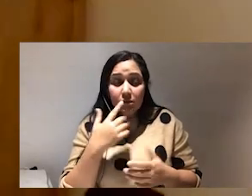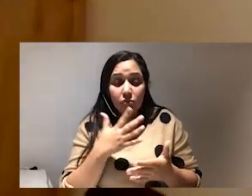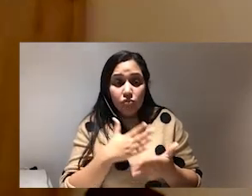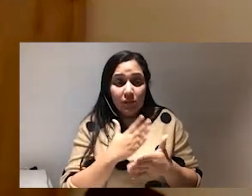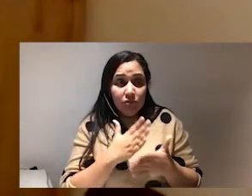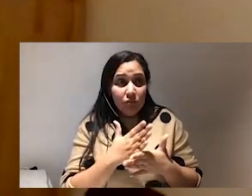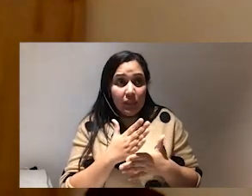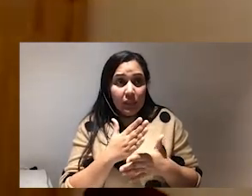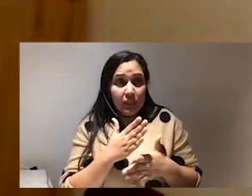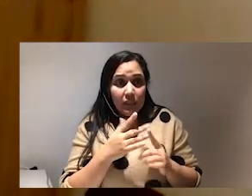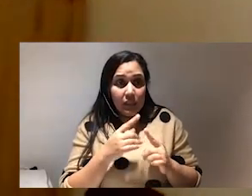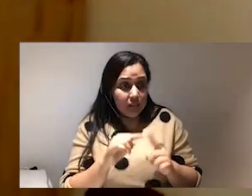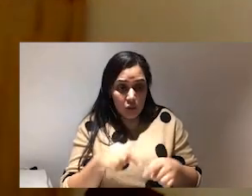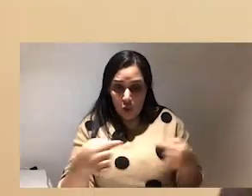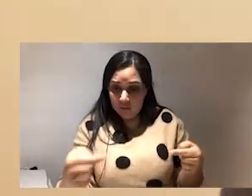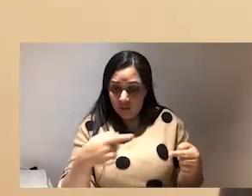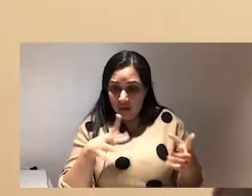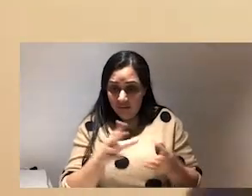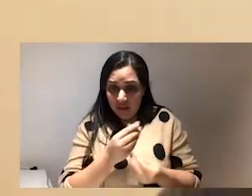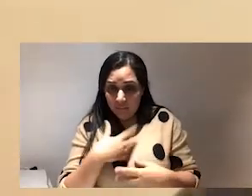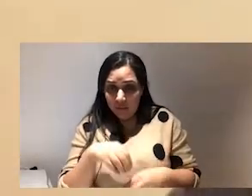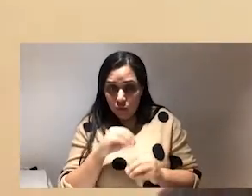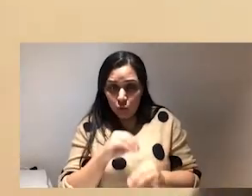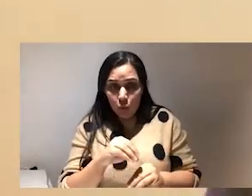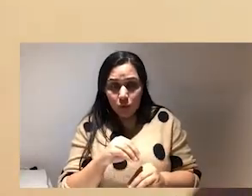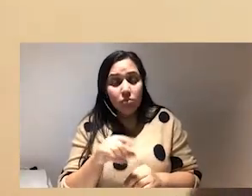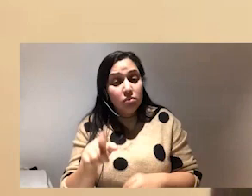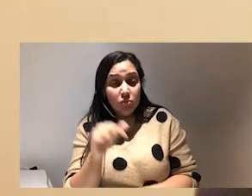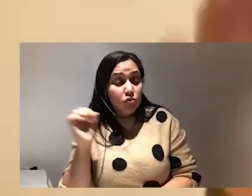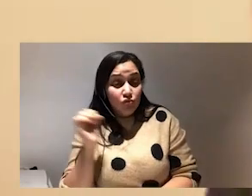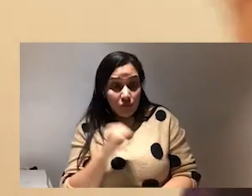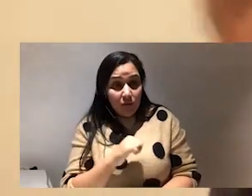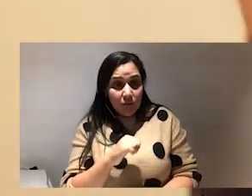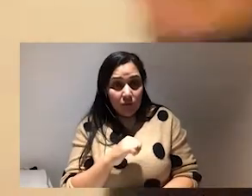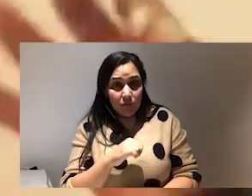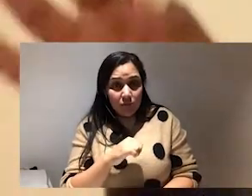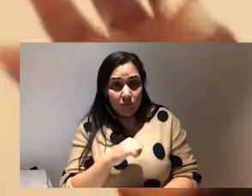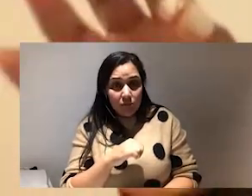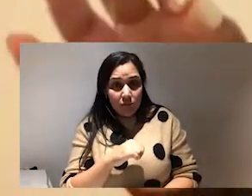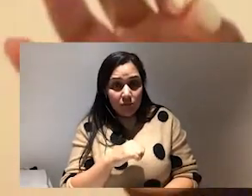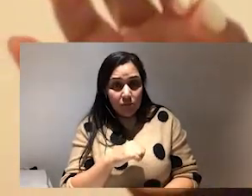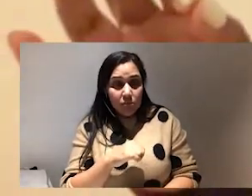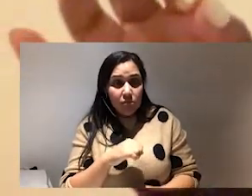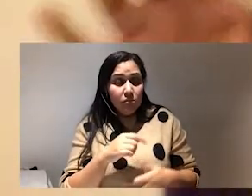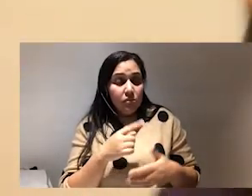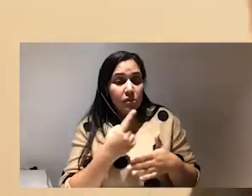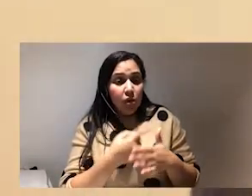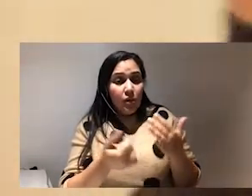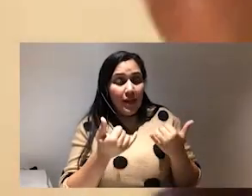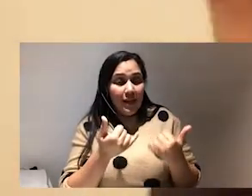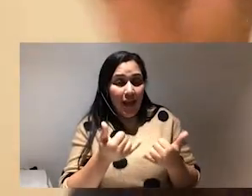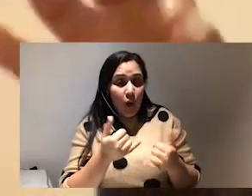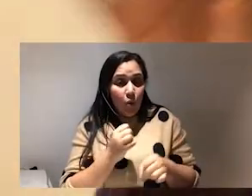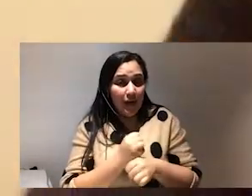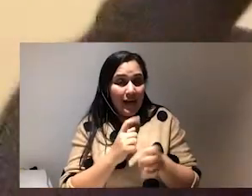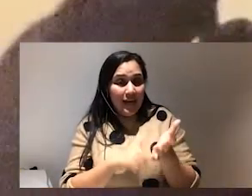subverting everything i've ever been taught you're so right glitch only now will start having kpis because we